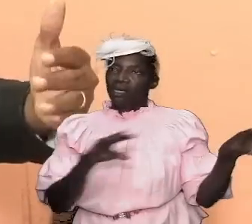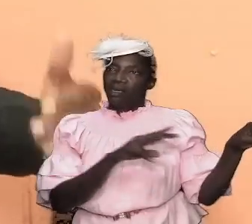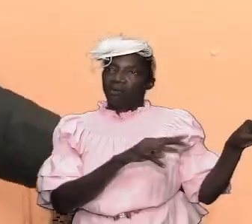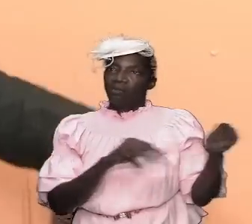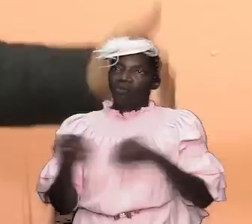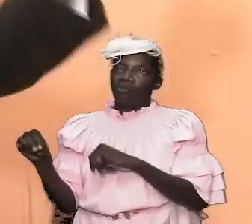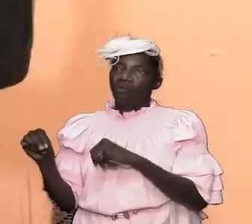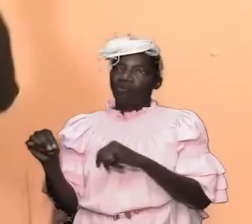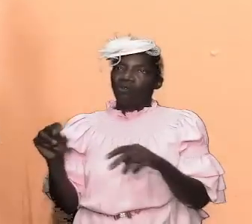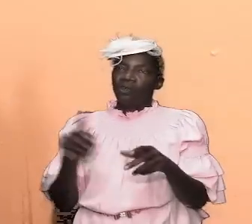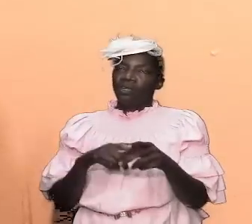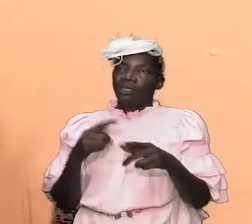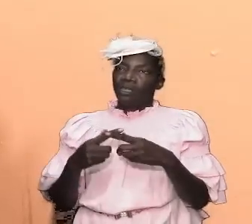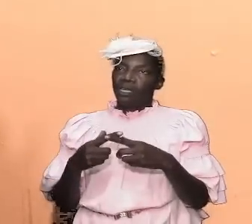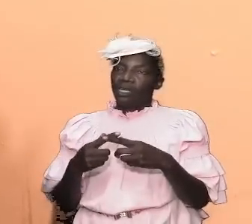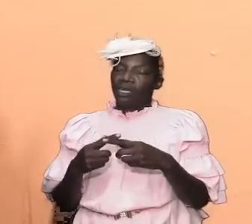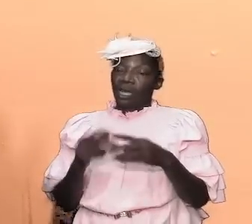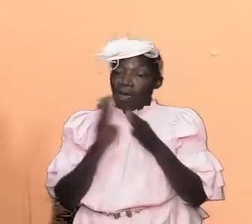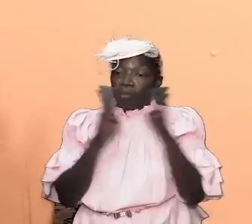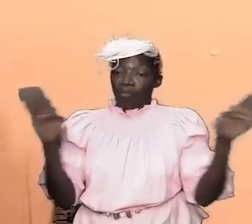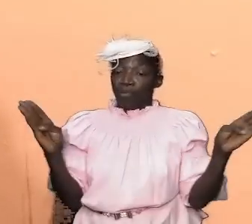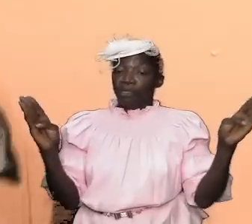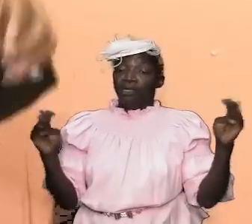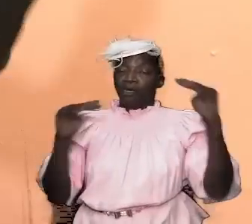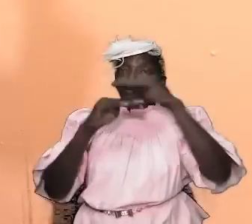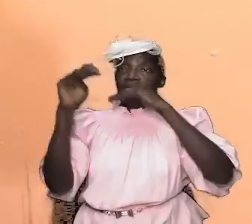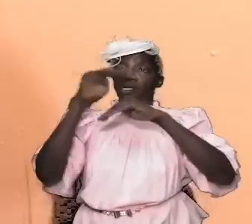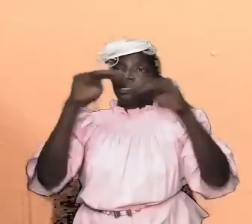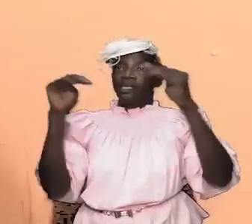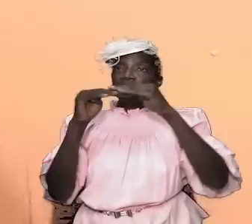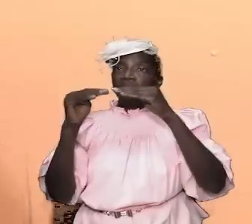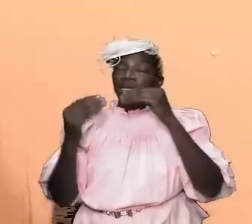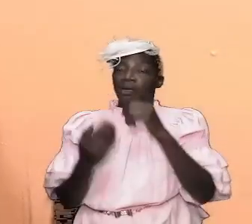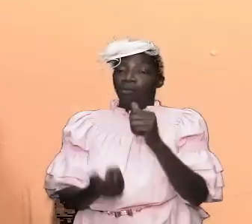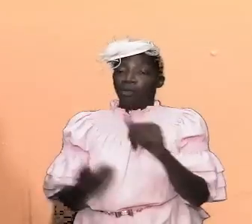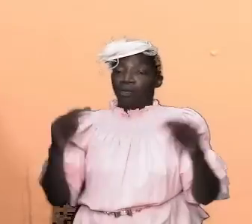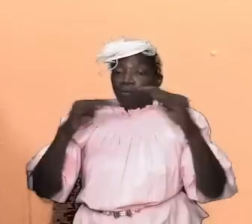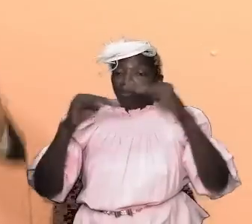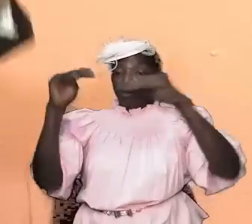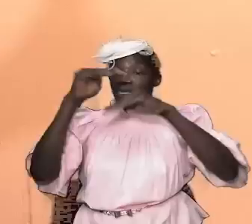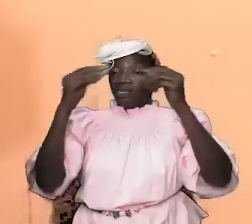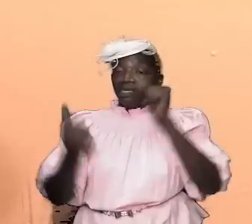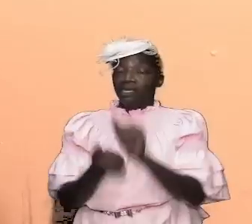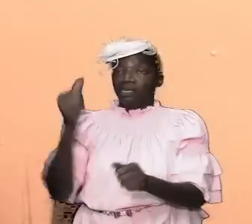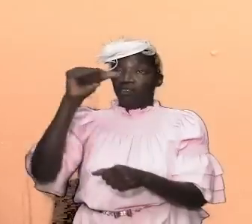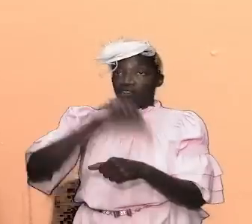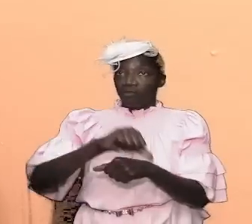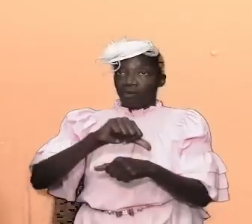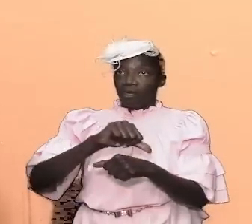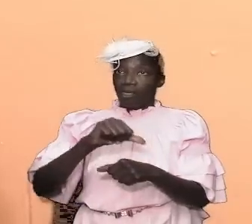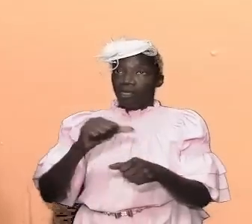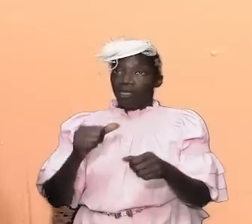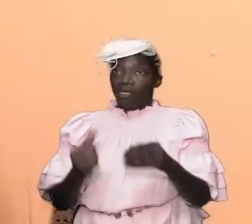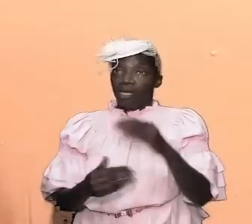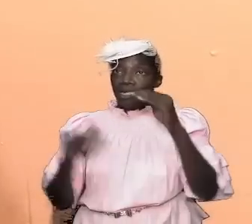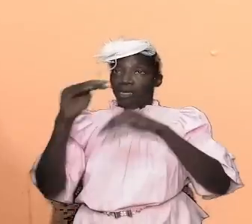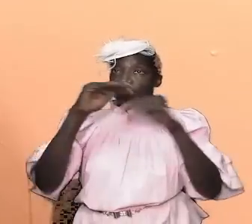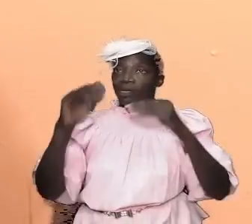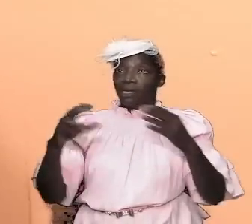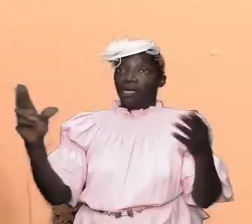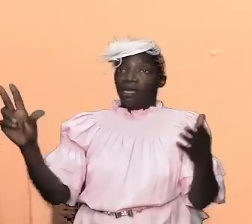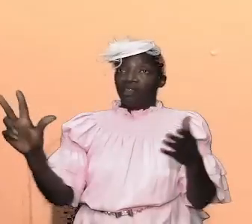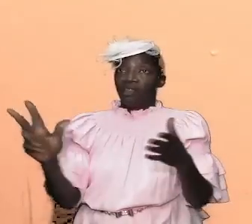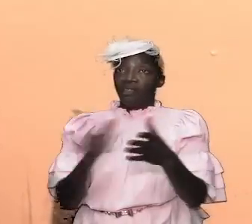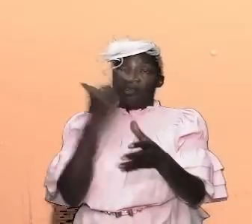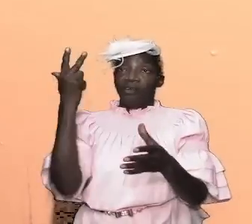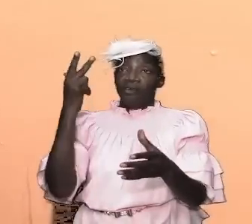then after the tent a magnificent building but then the building was destroyed but then they built a third temple and then